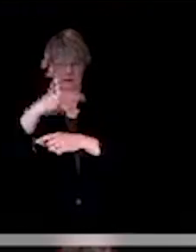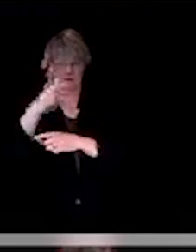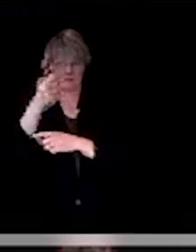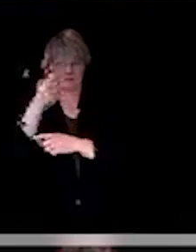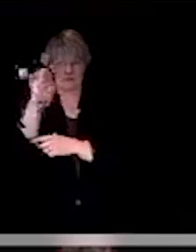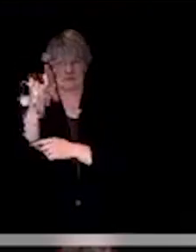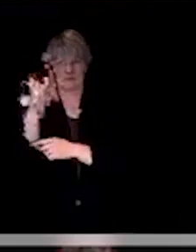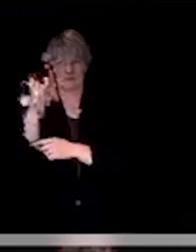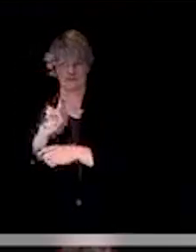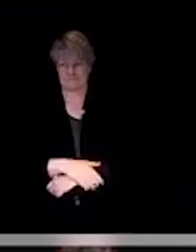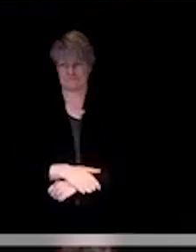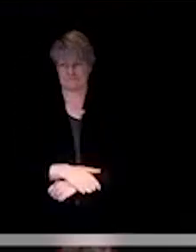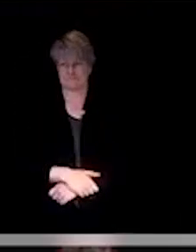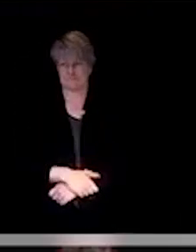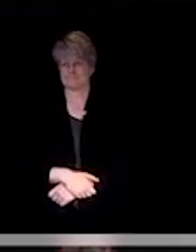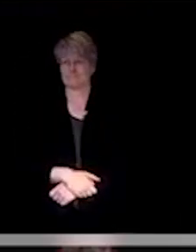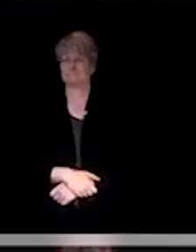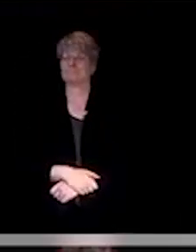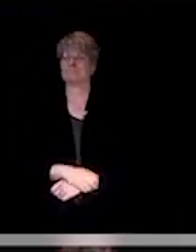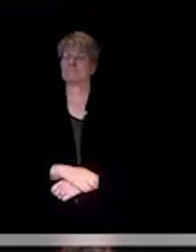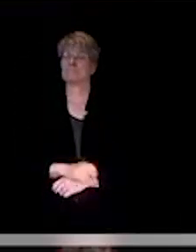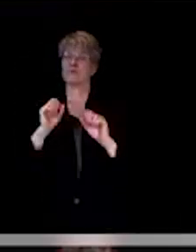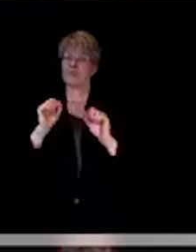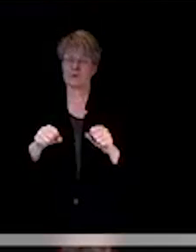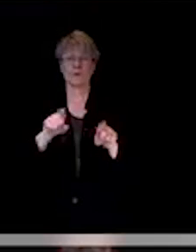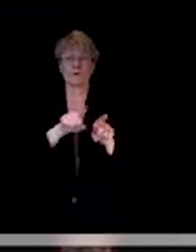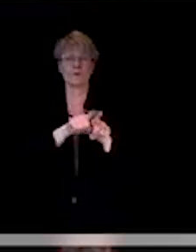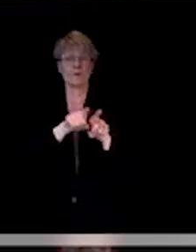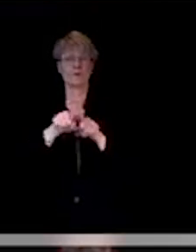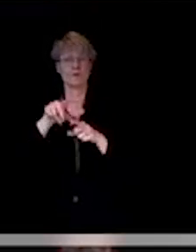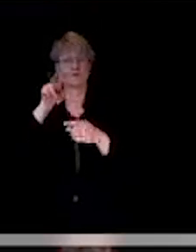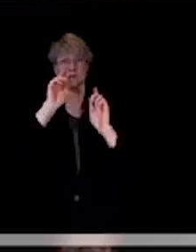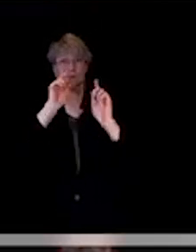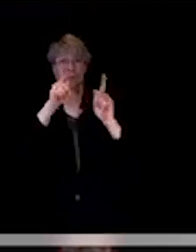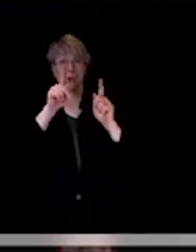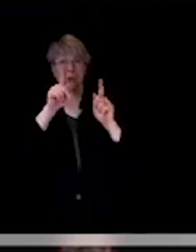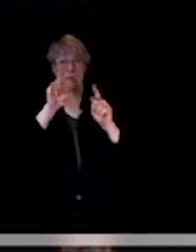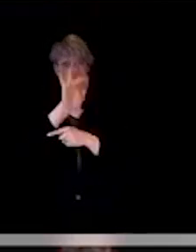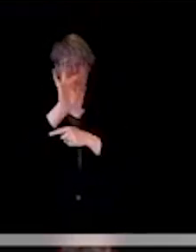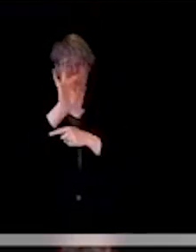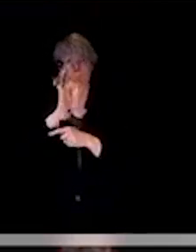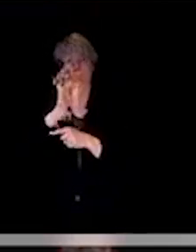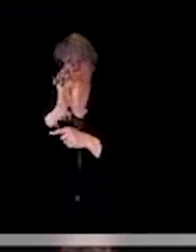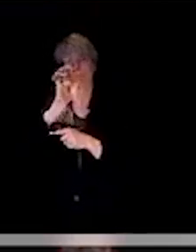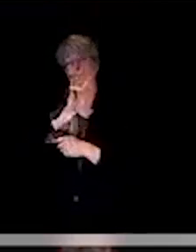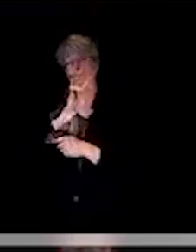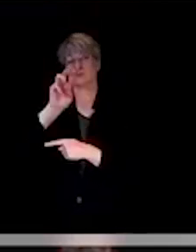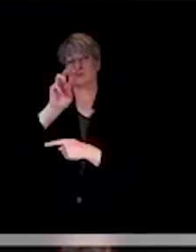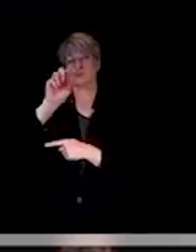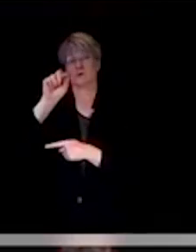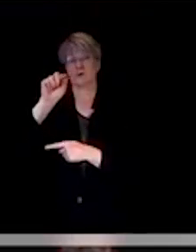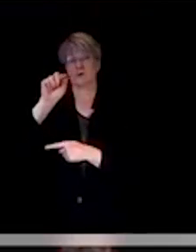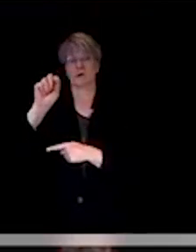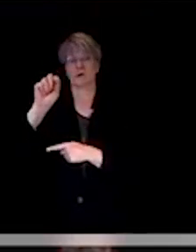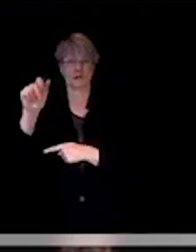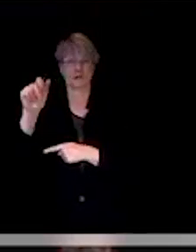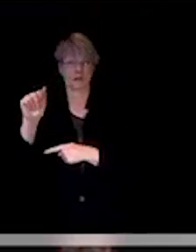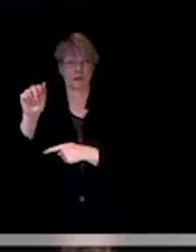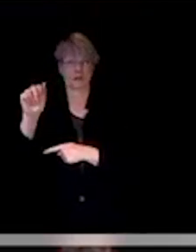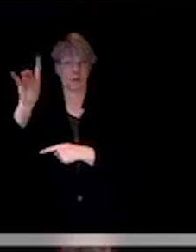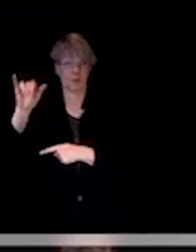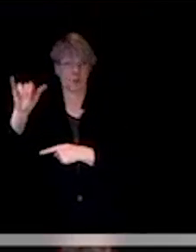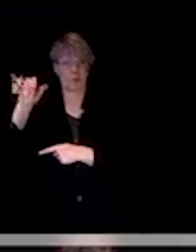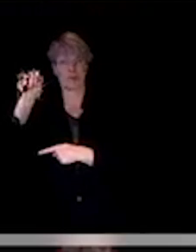keep track of what's going on at ShastaReady.org and you can also follow us on Facebook Shasta County Health and Human Services